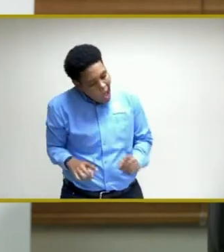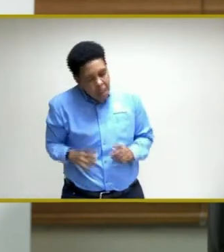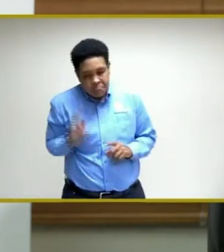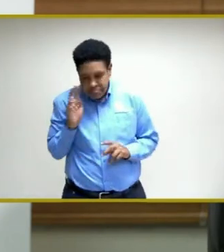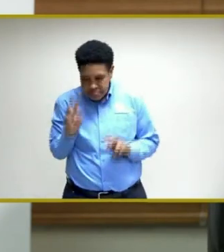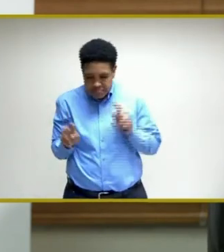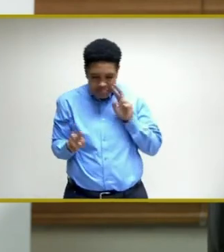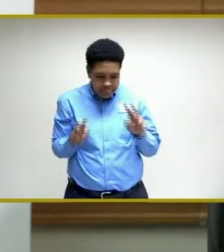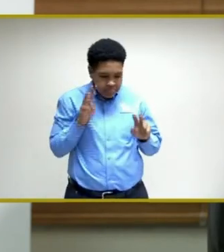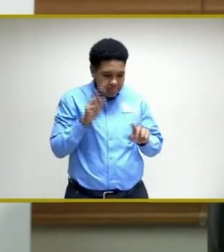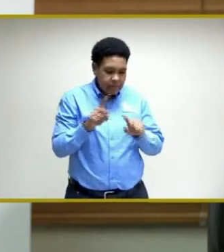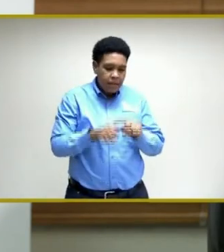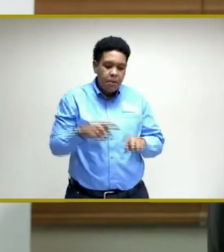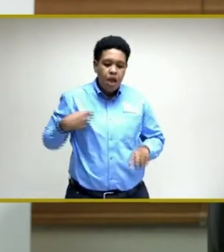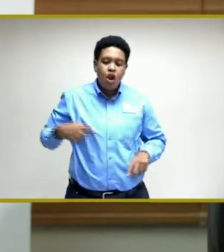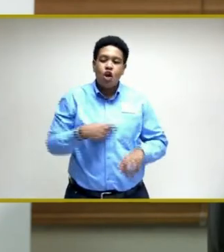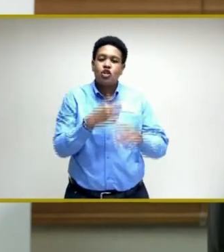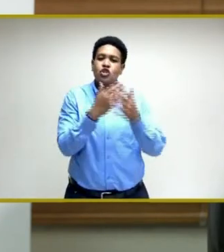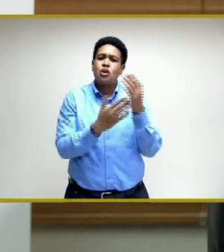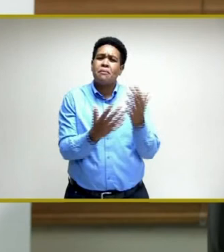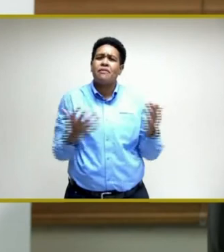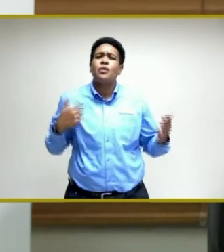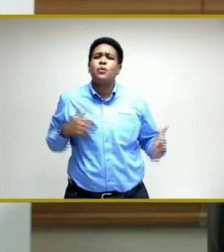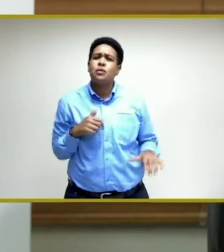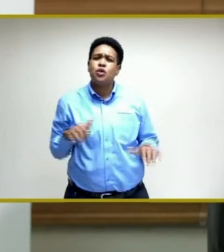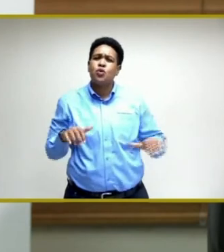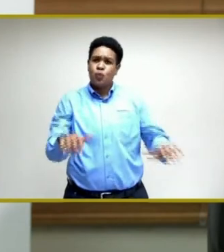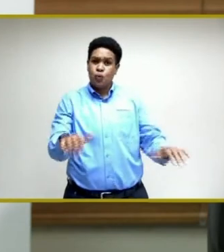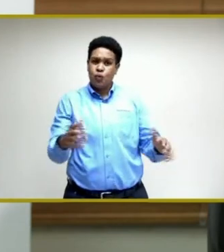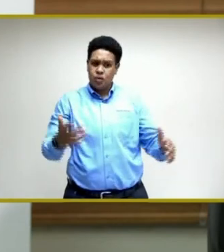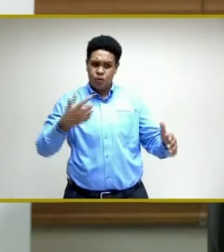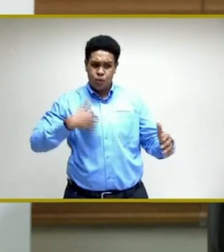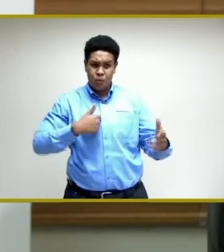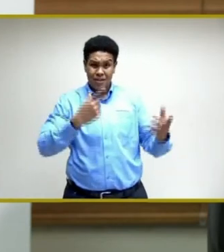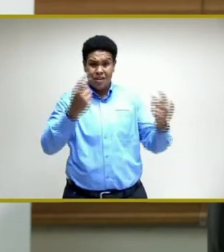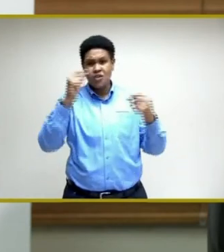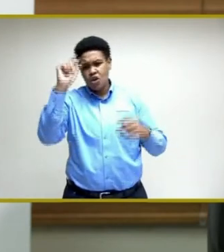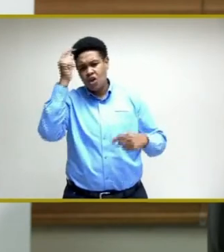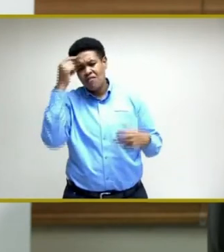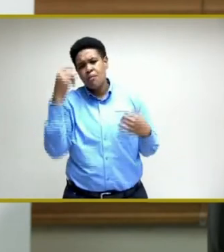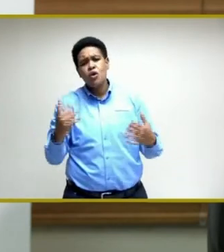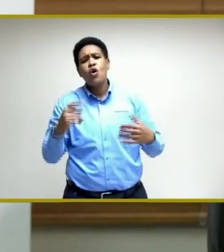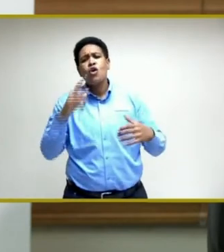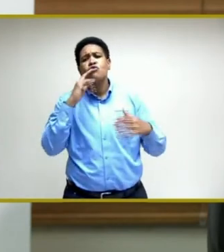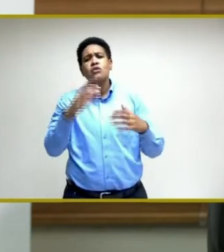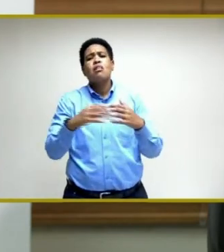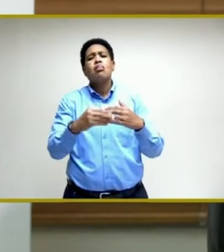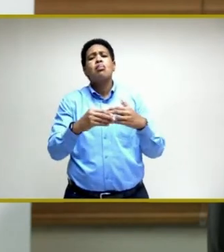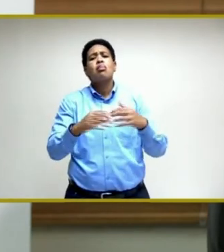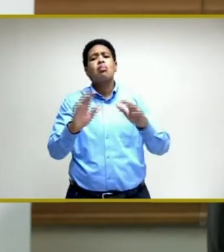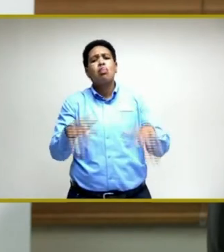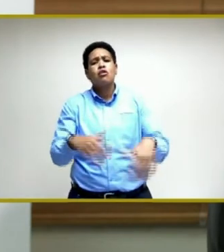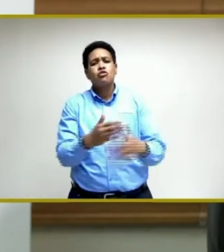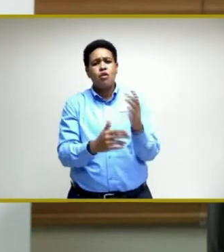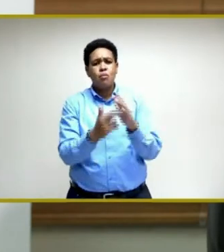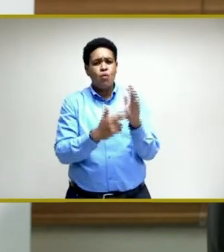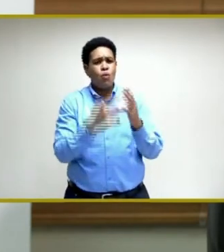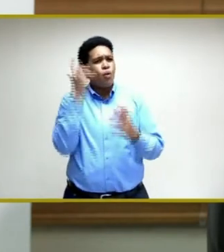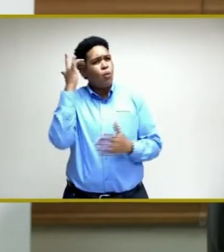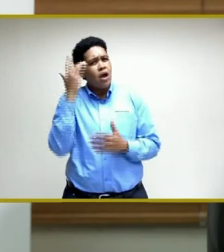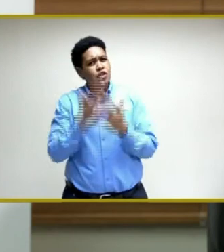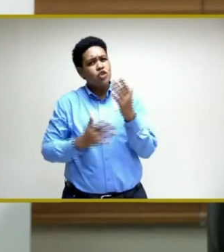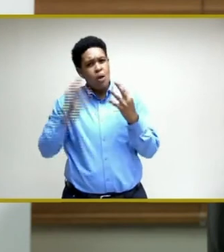was up to us in terms of some of the things we did. We did, as a government, now relax some measures because of other considerations.